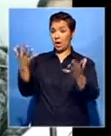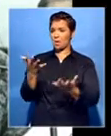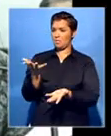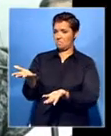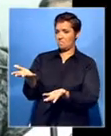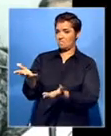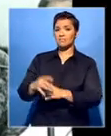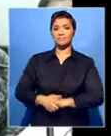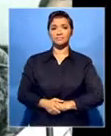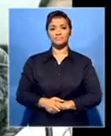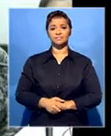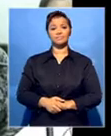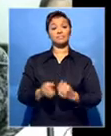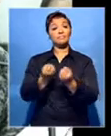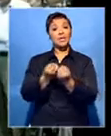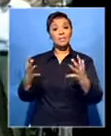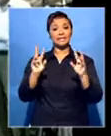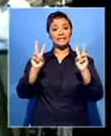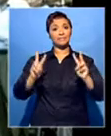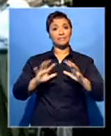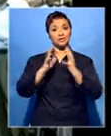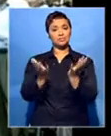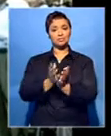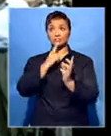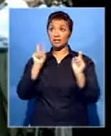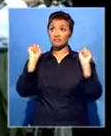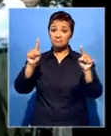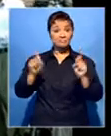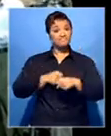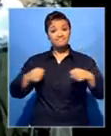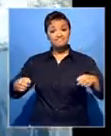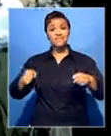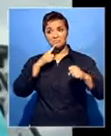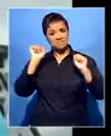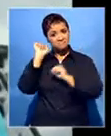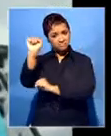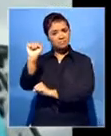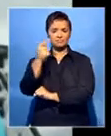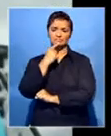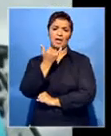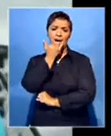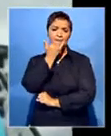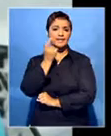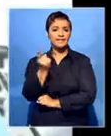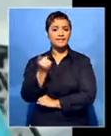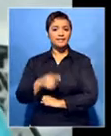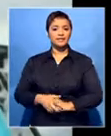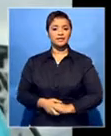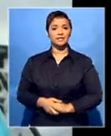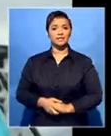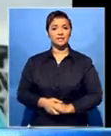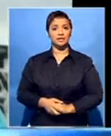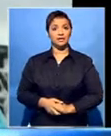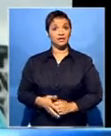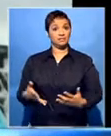Nobel Peace laureates say they are proud that the protest resulted in the suspension of the summit. When we first learned that